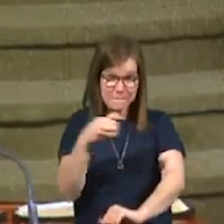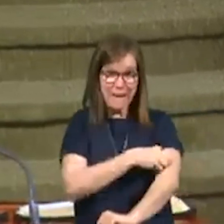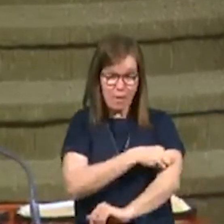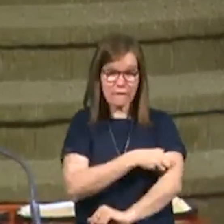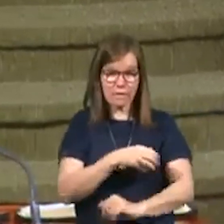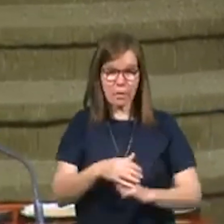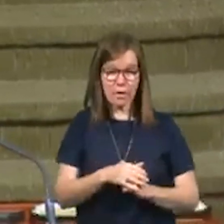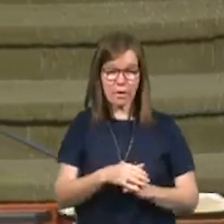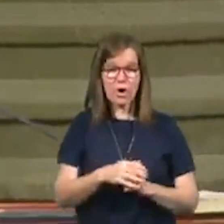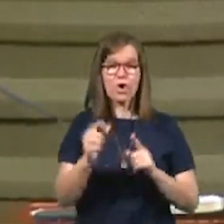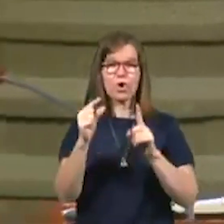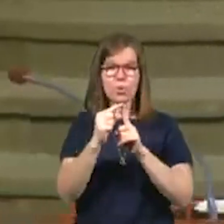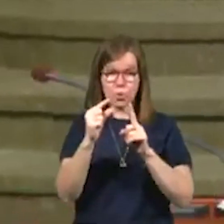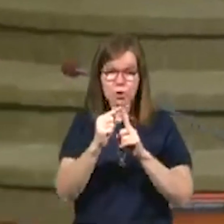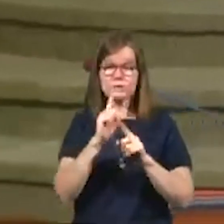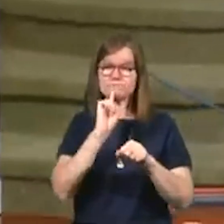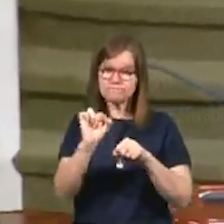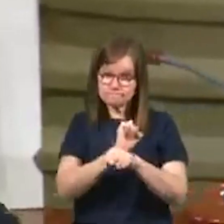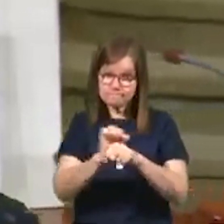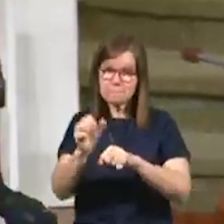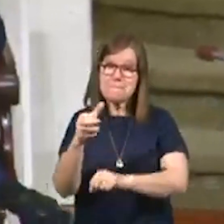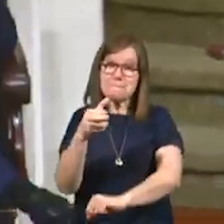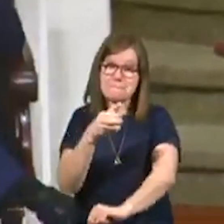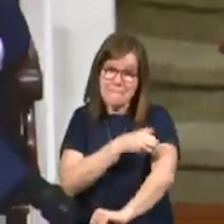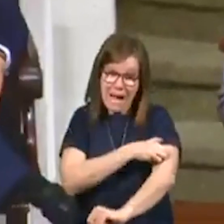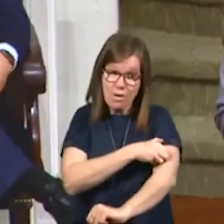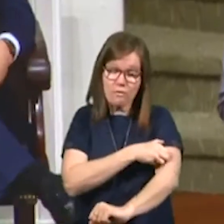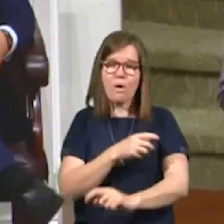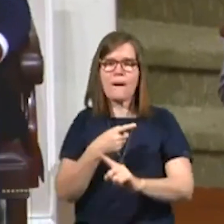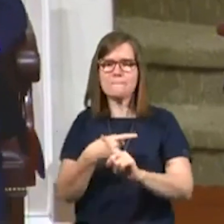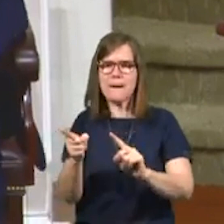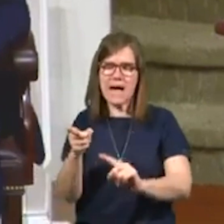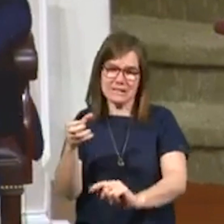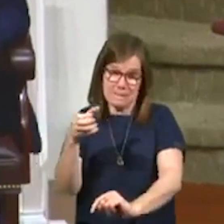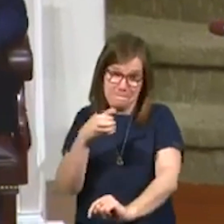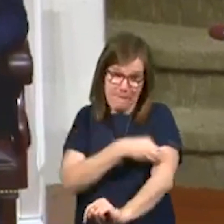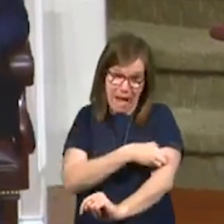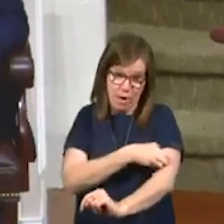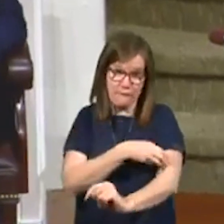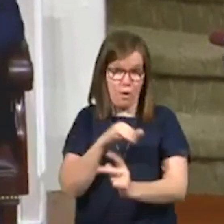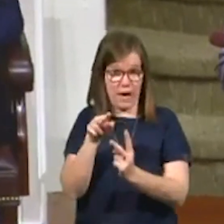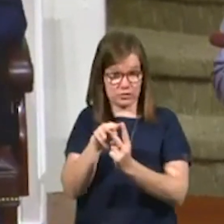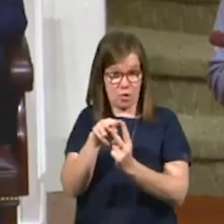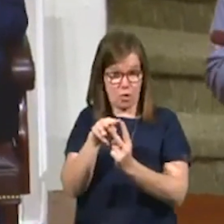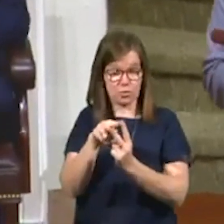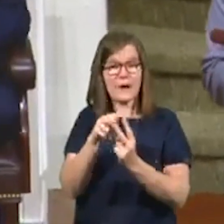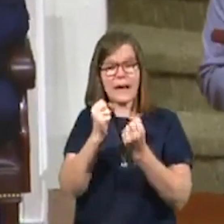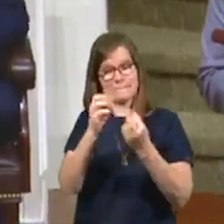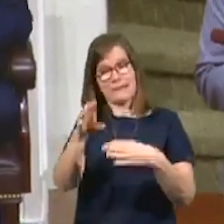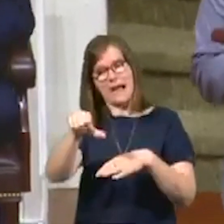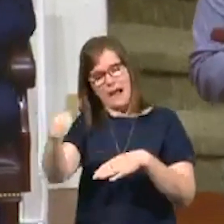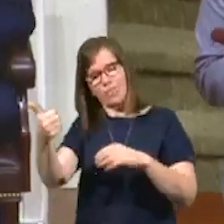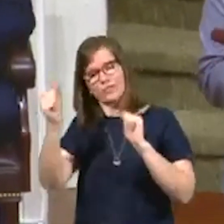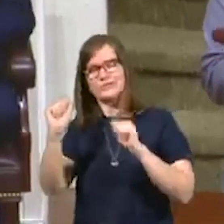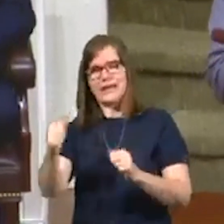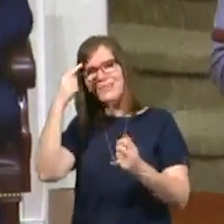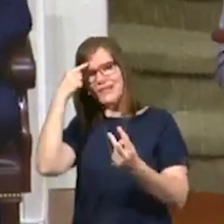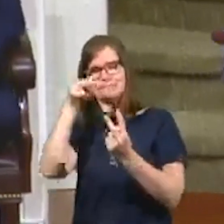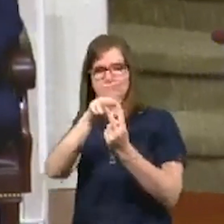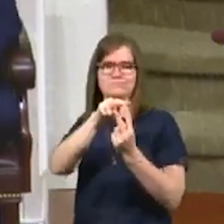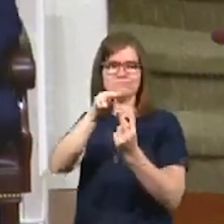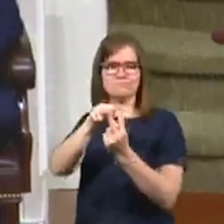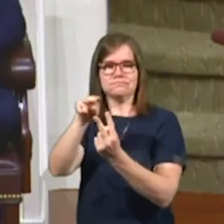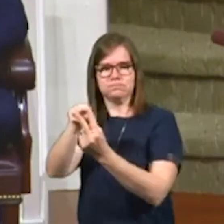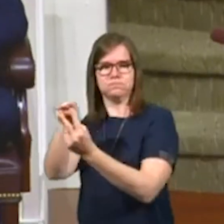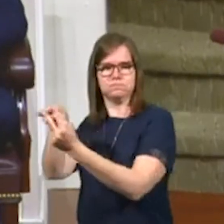and words are powerful, but as powerful as those words are and the many others that we could think of, I believe I